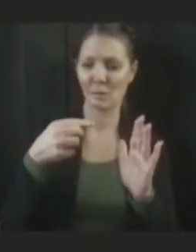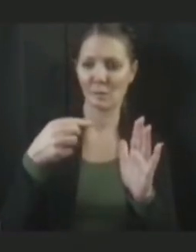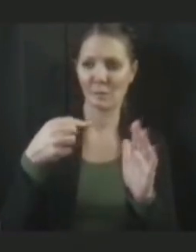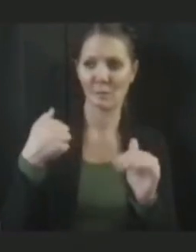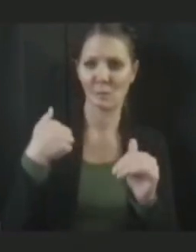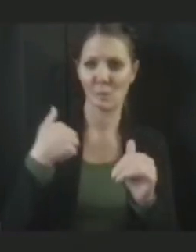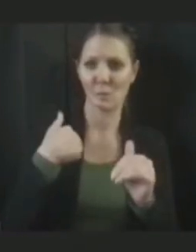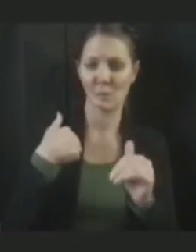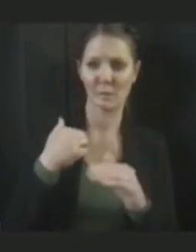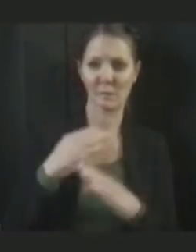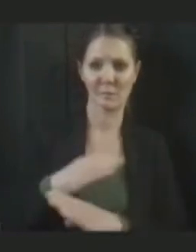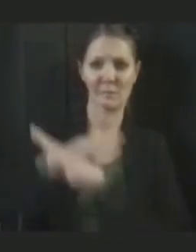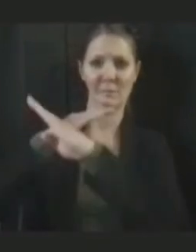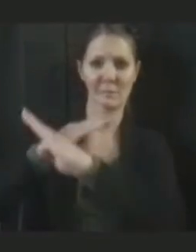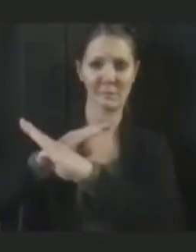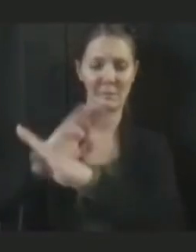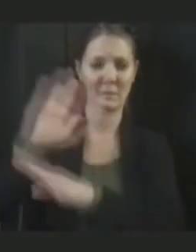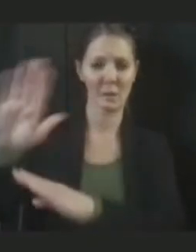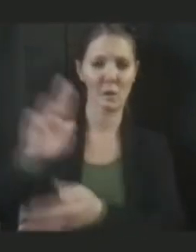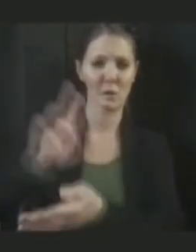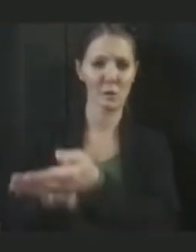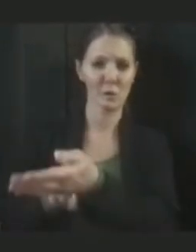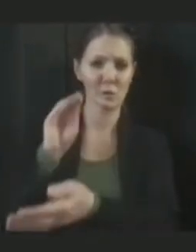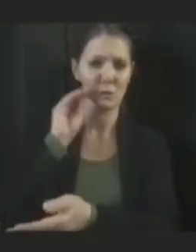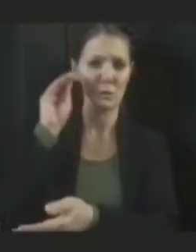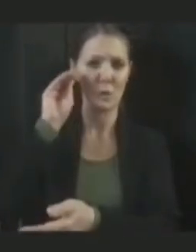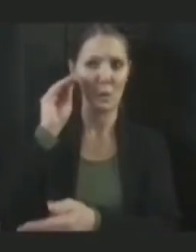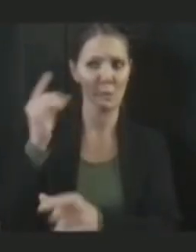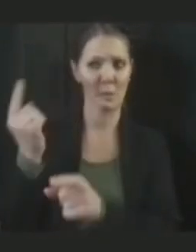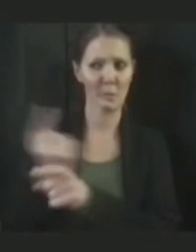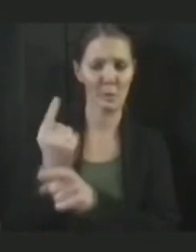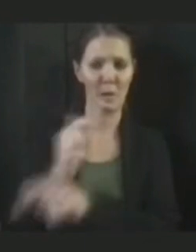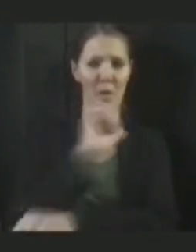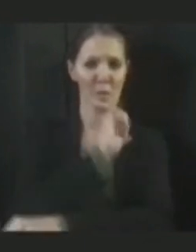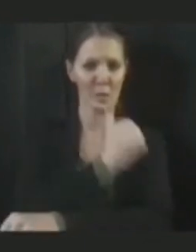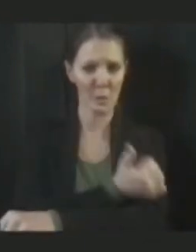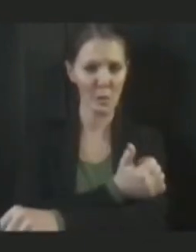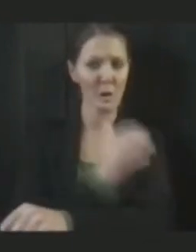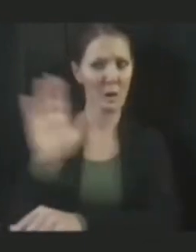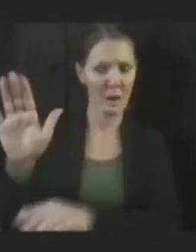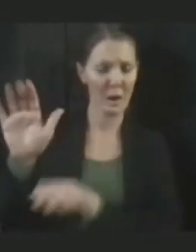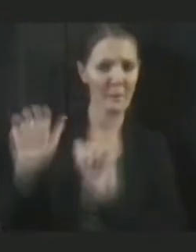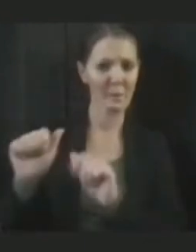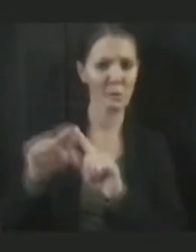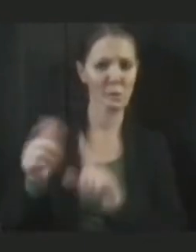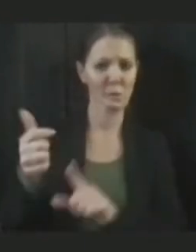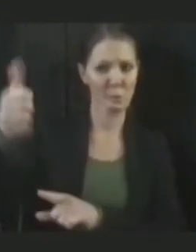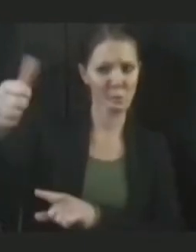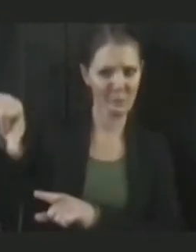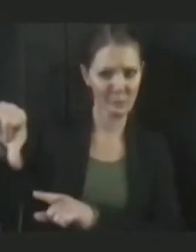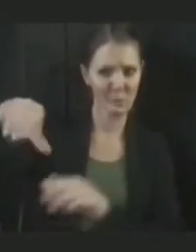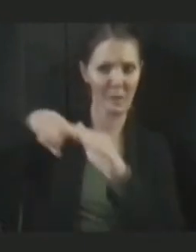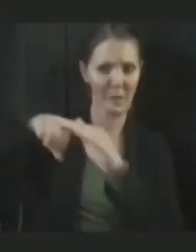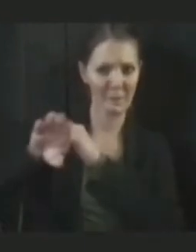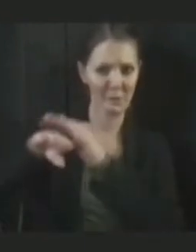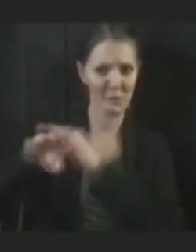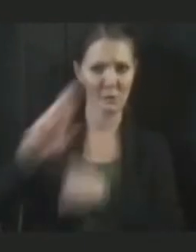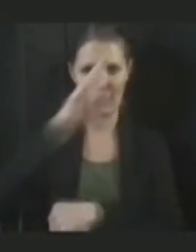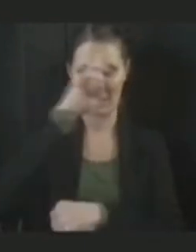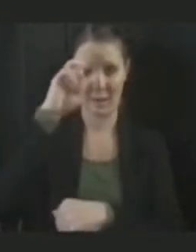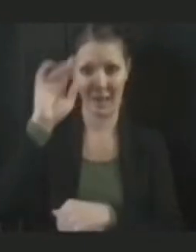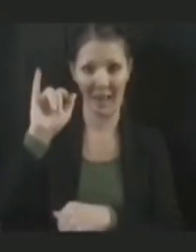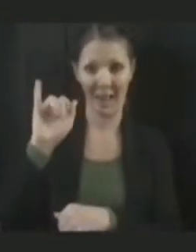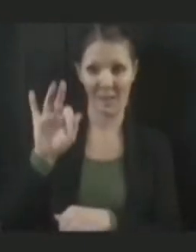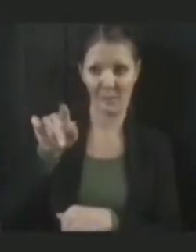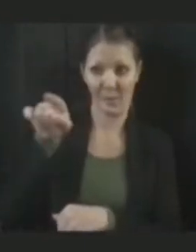authority and ability to refuse a hospital admission if the nursing home believes it is unable to